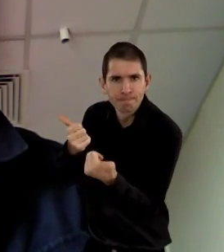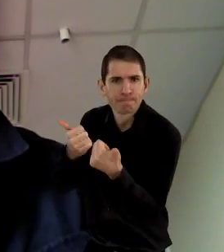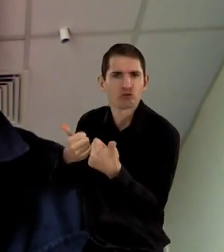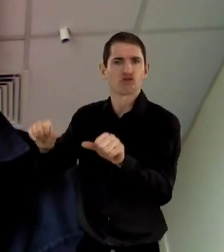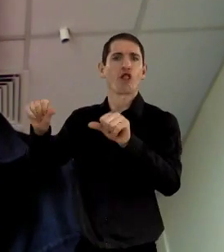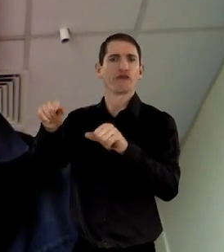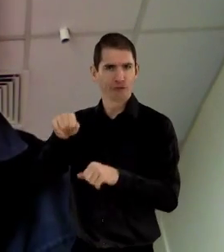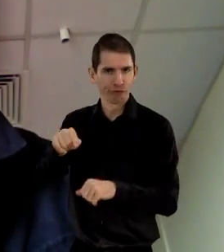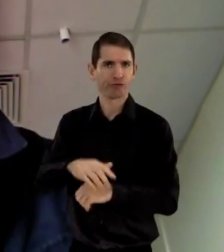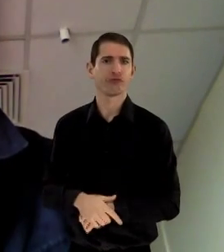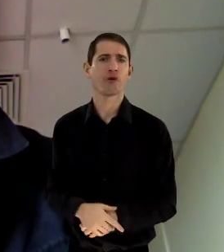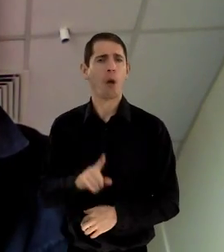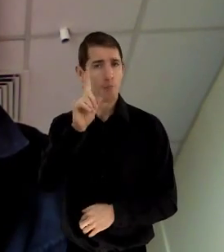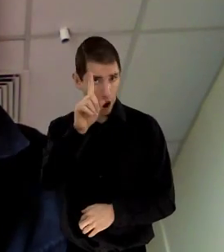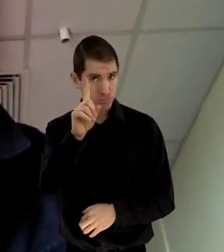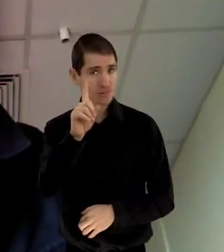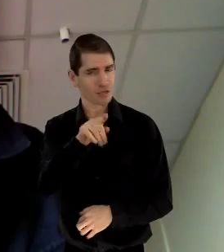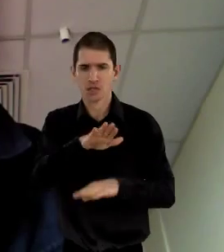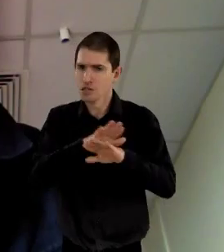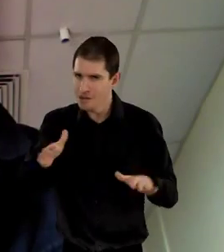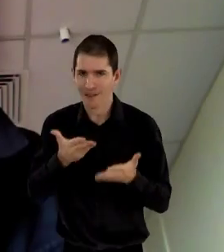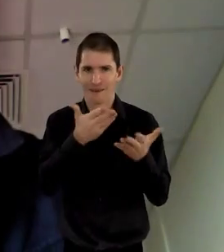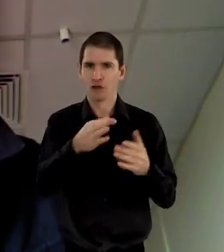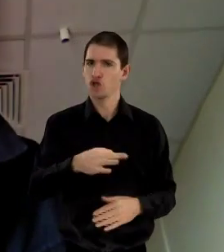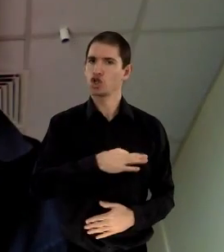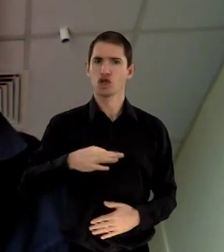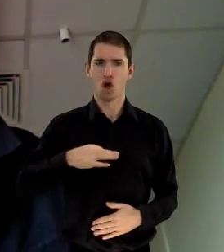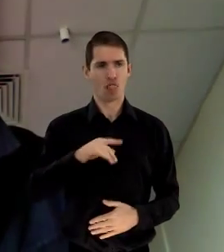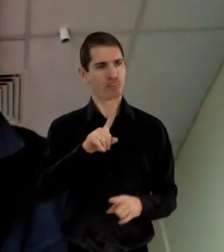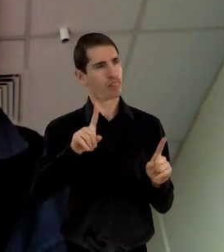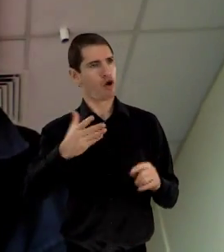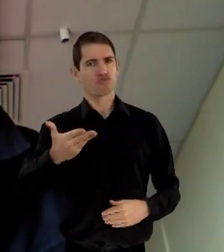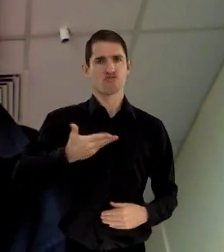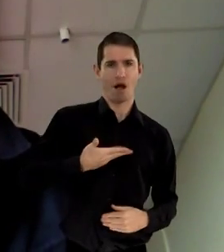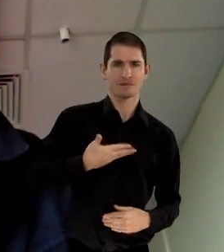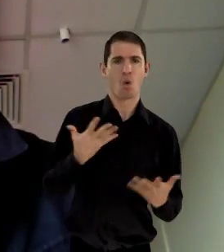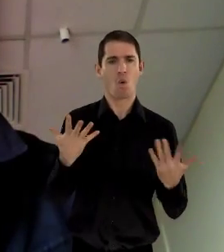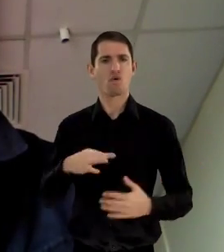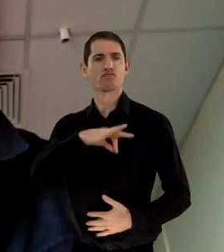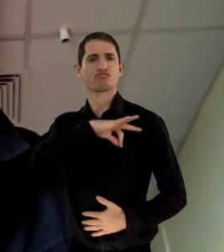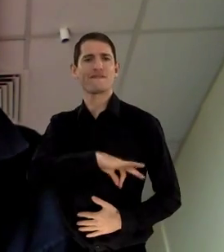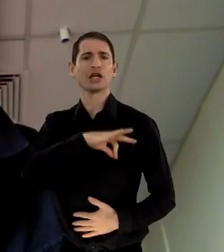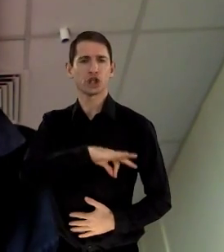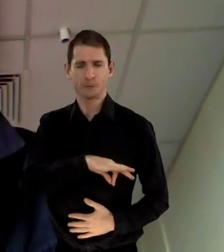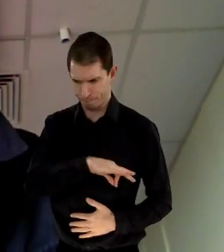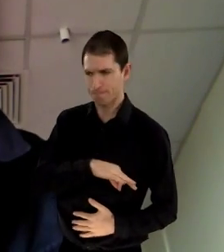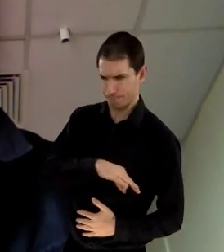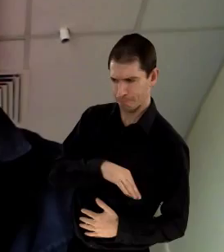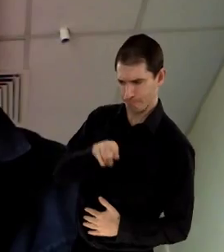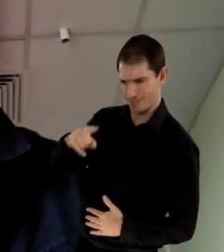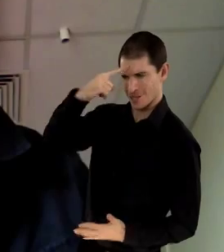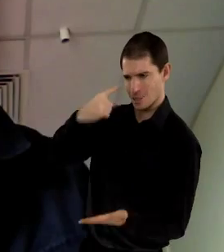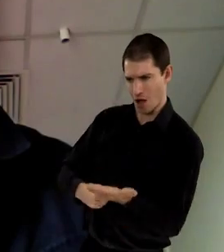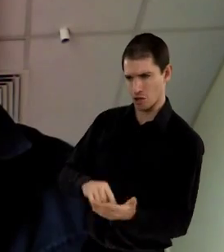medical interventions will resolve those issues. OK, but that doesn't give doctors the right or the